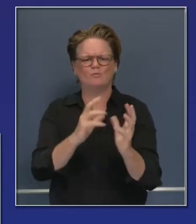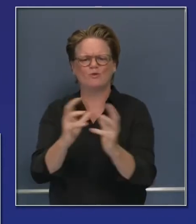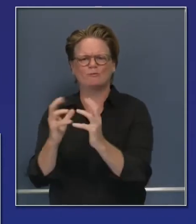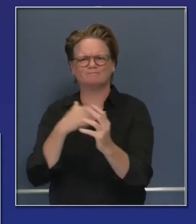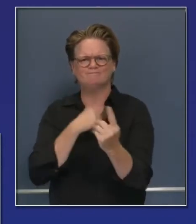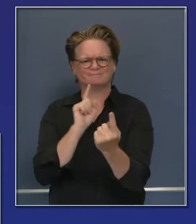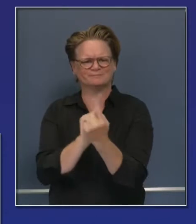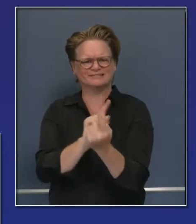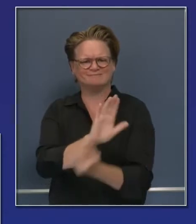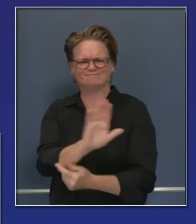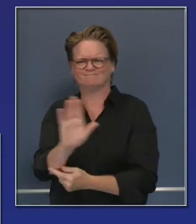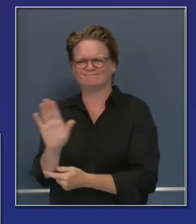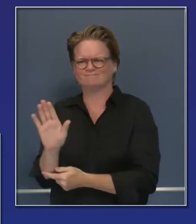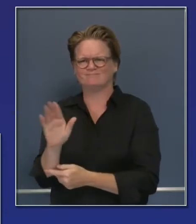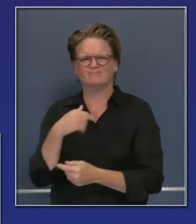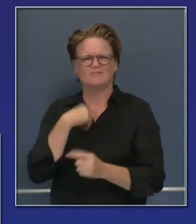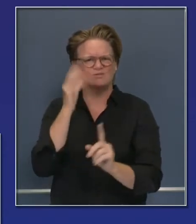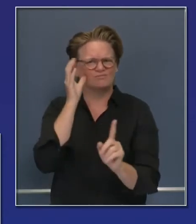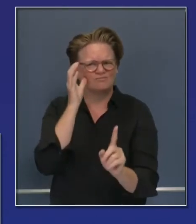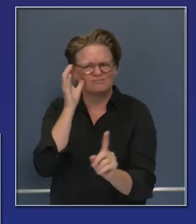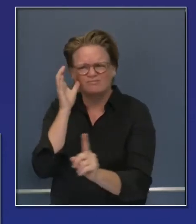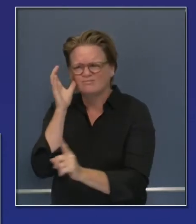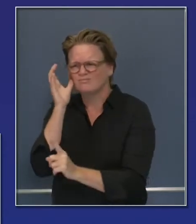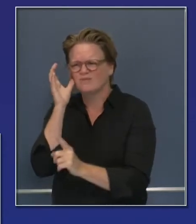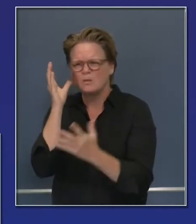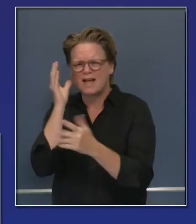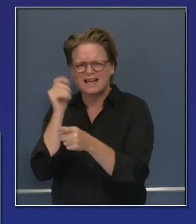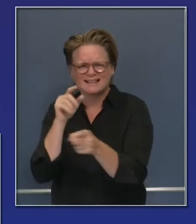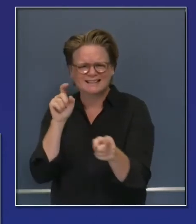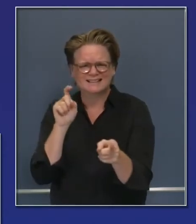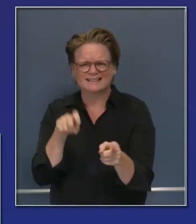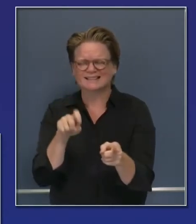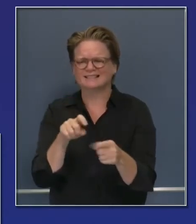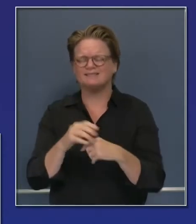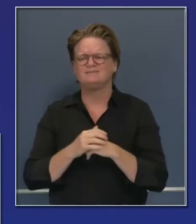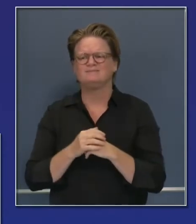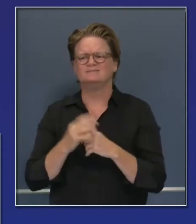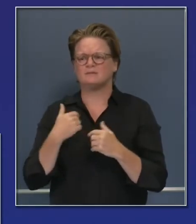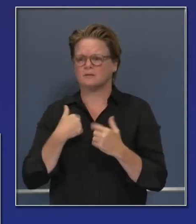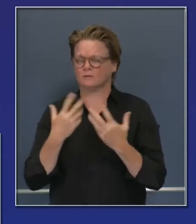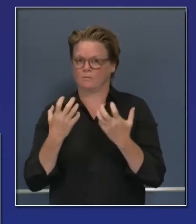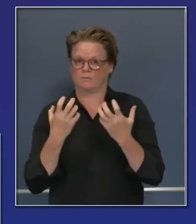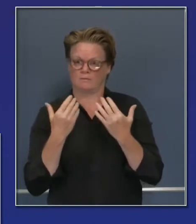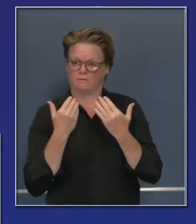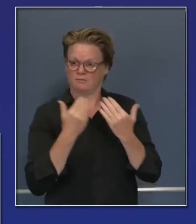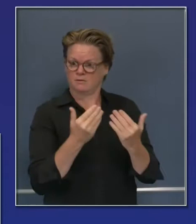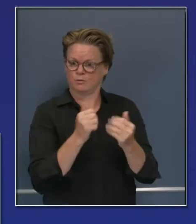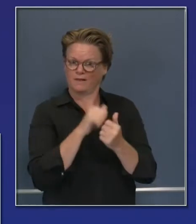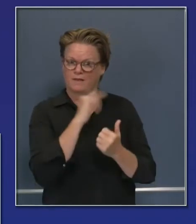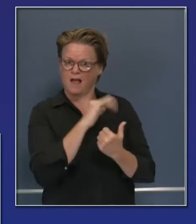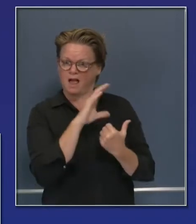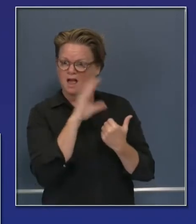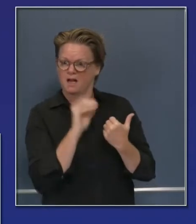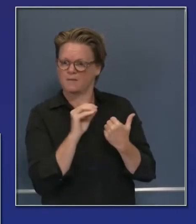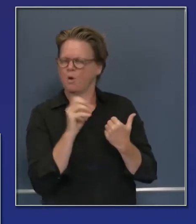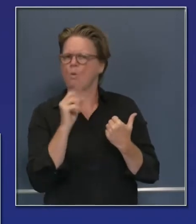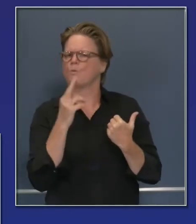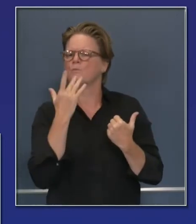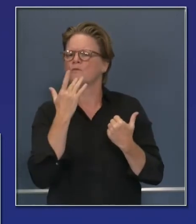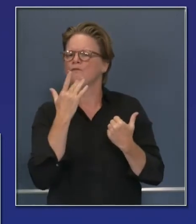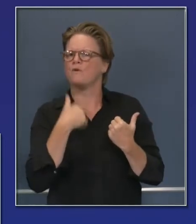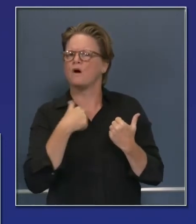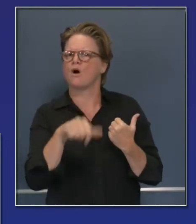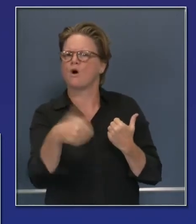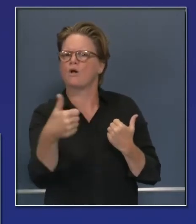in terms of whether or not they wanted to move forward with PCR or antigen tests, what's the merits and demerits of